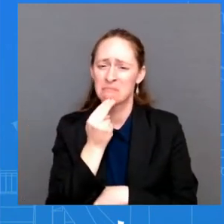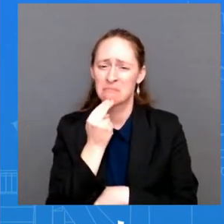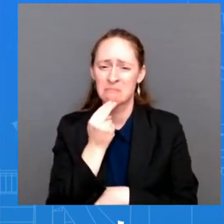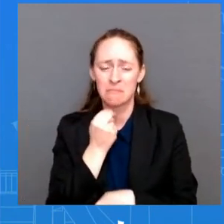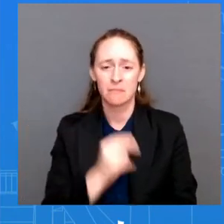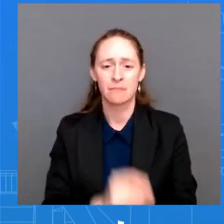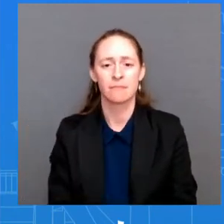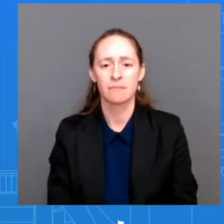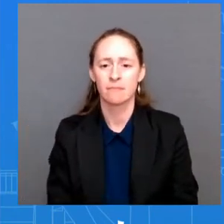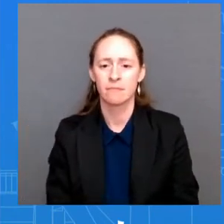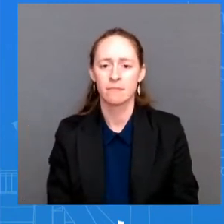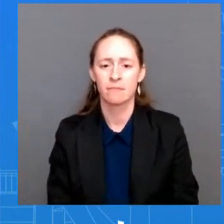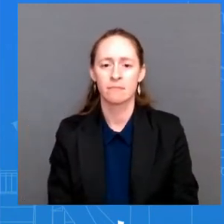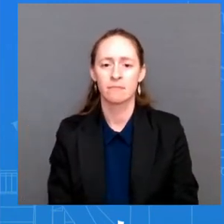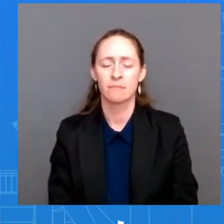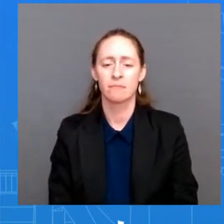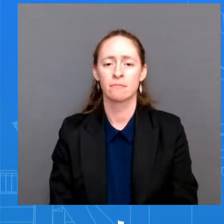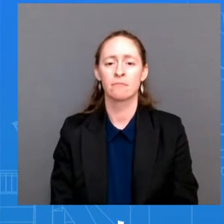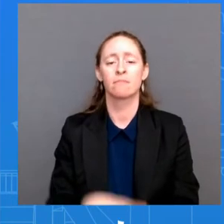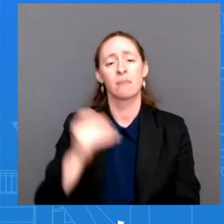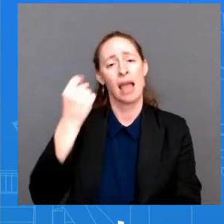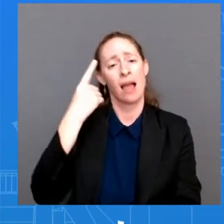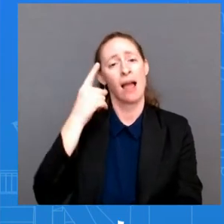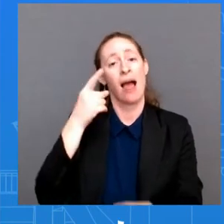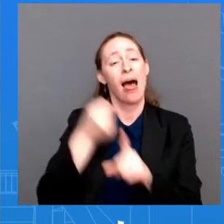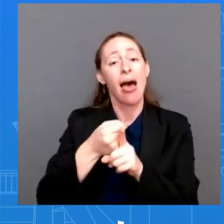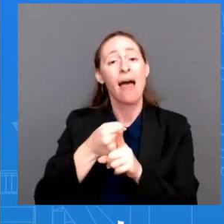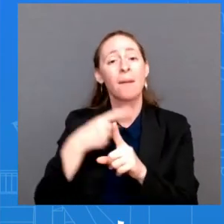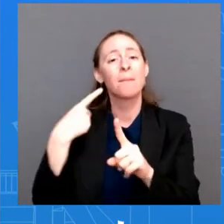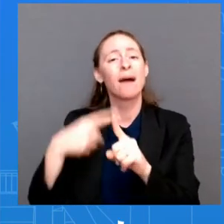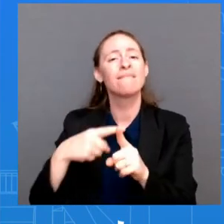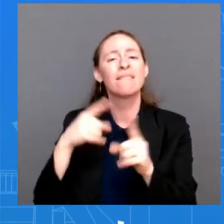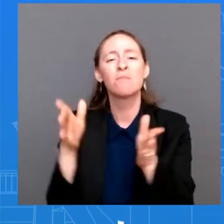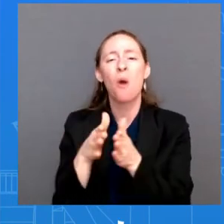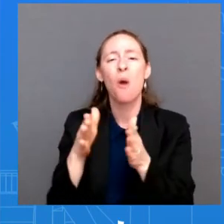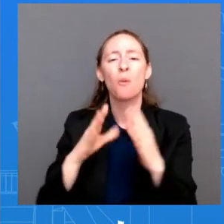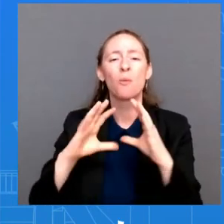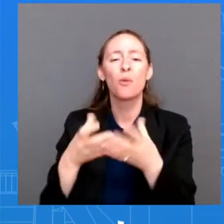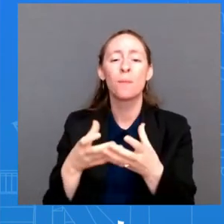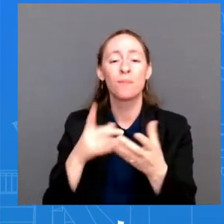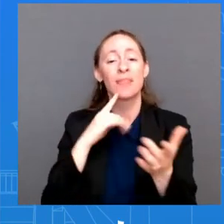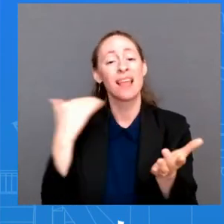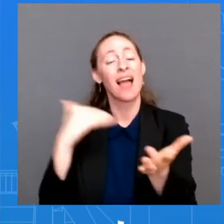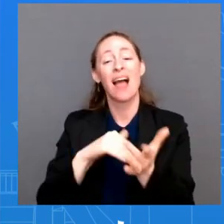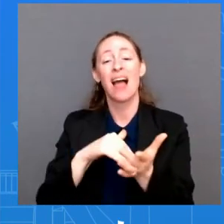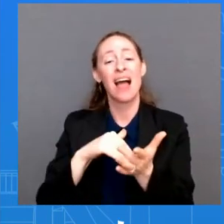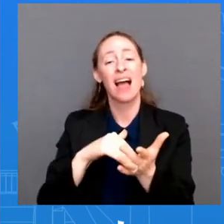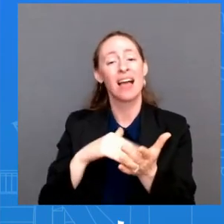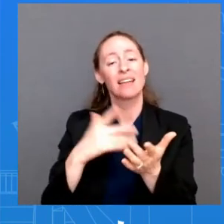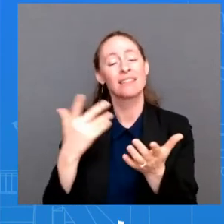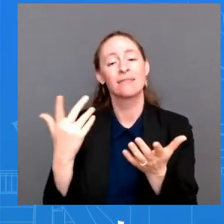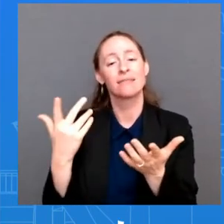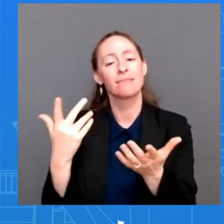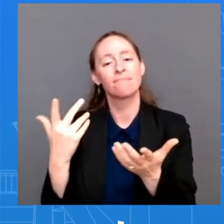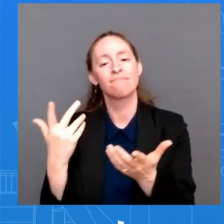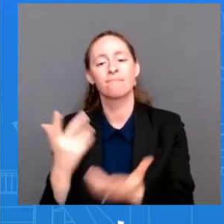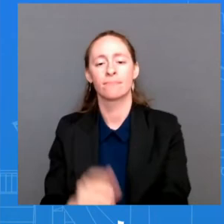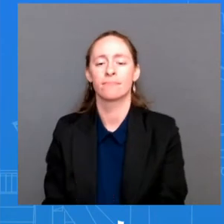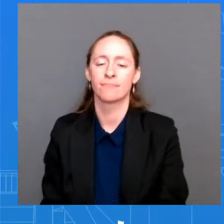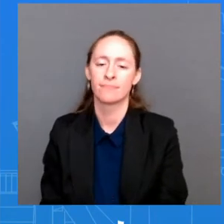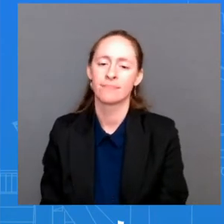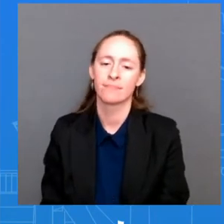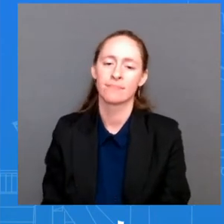so you know again you know the relapse truly is small and and the protection of pax lovid easily